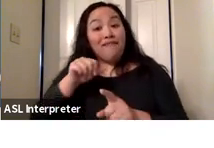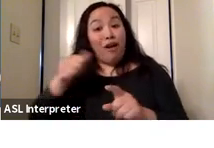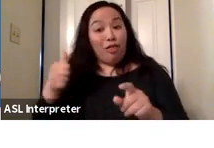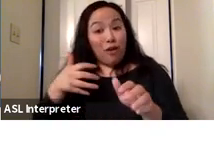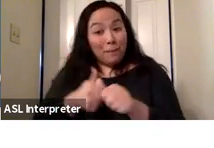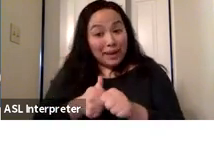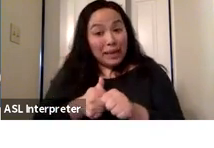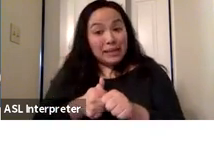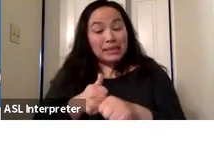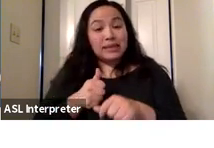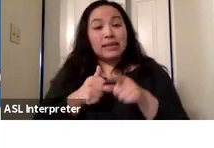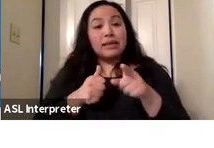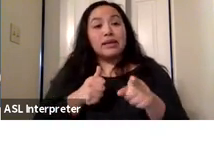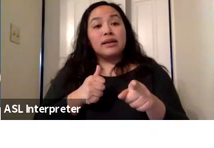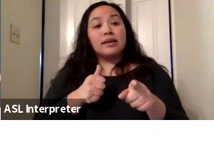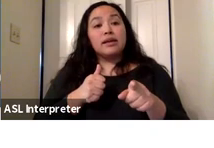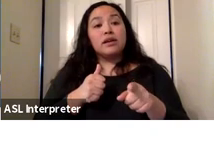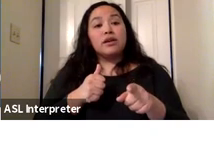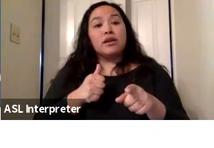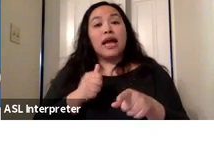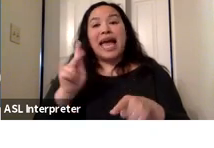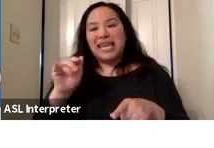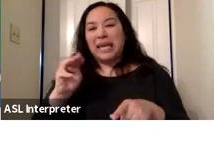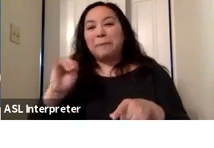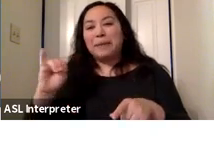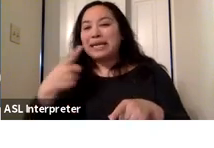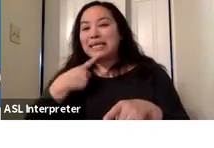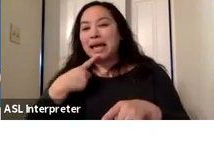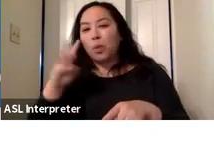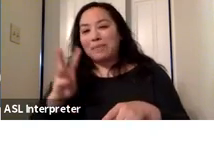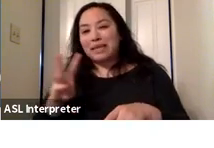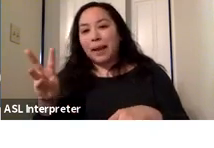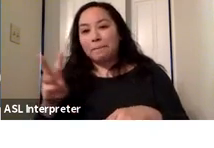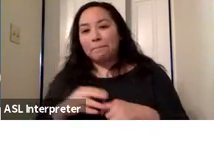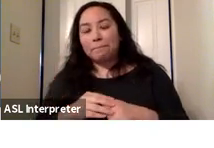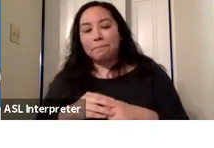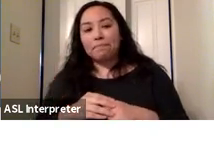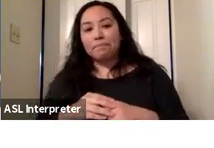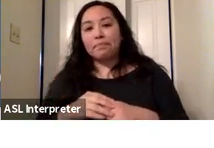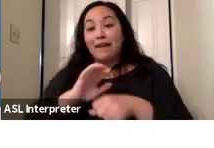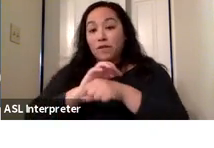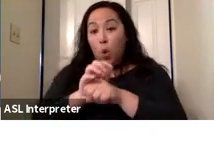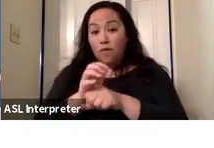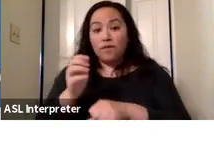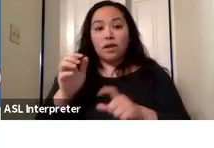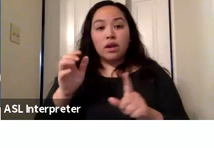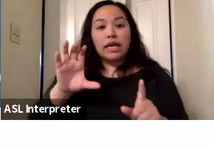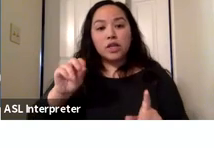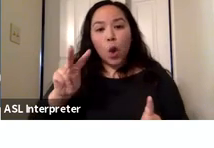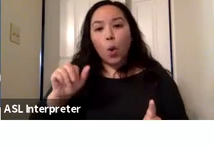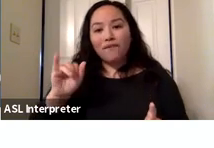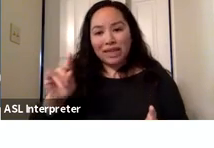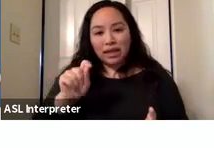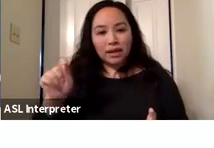saying on and Kimmy were saying on our website. COVID 19 ac gov.org slash